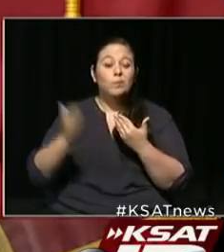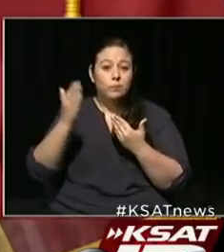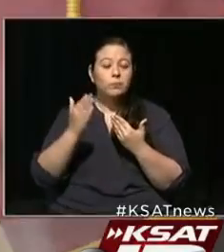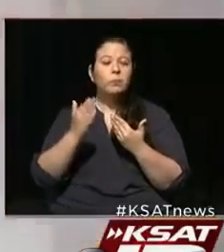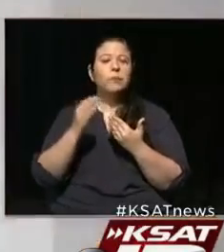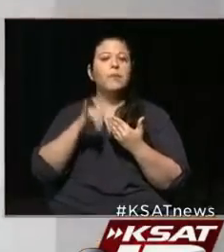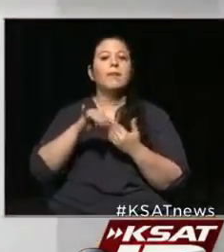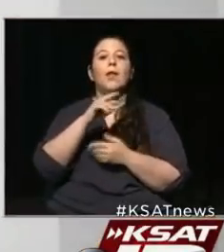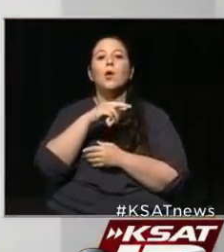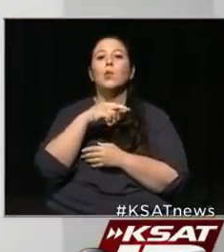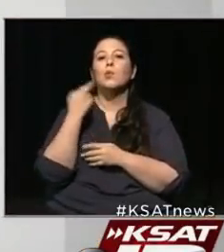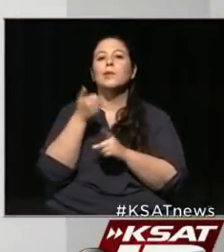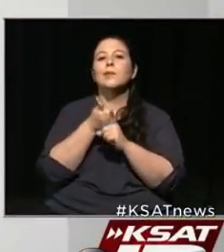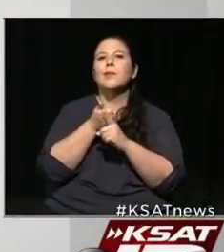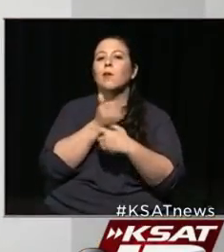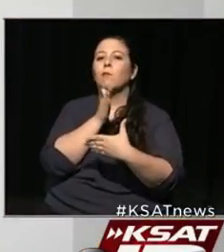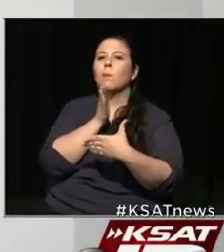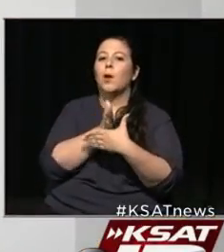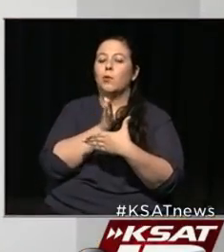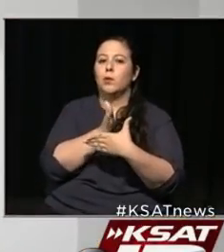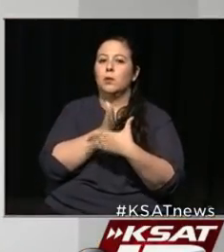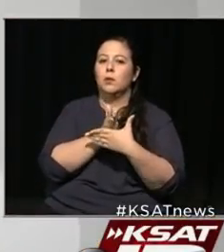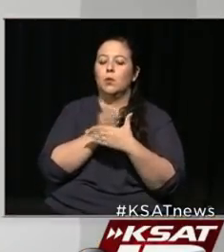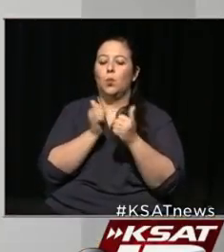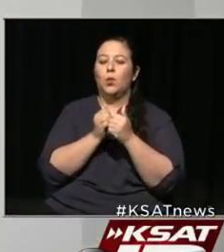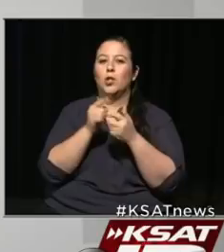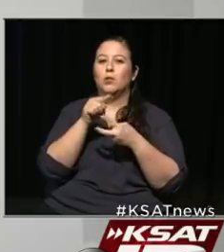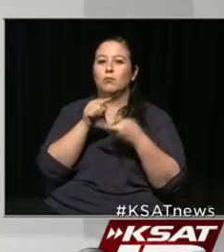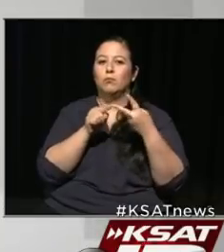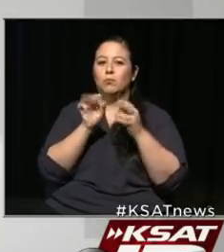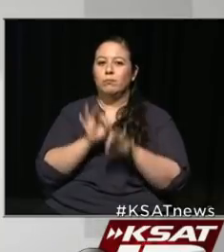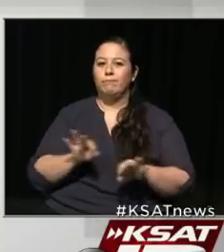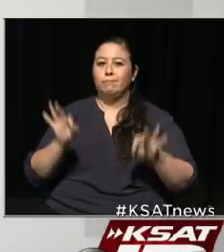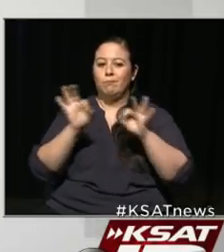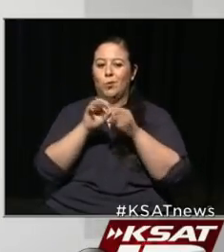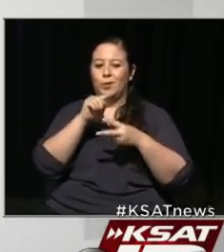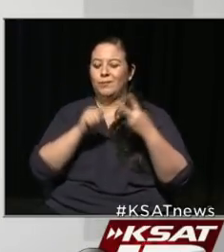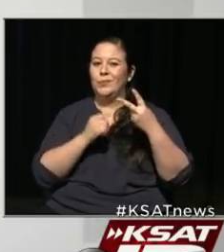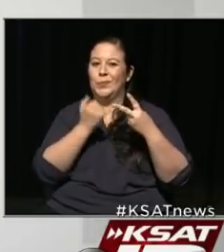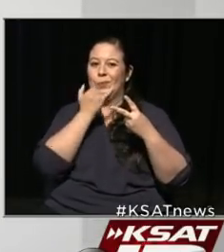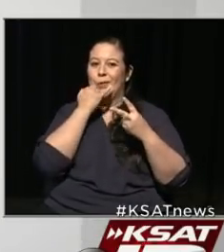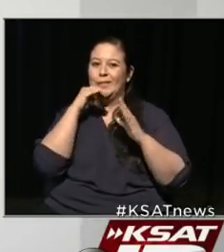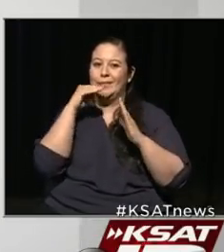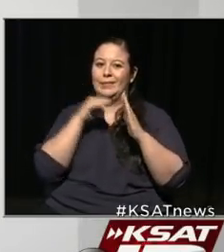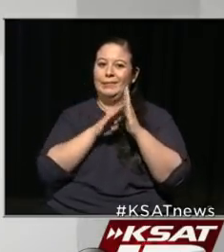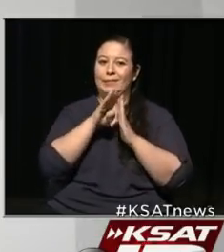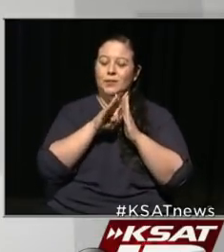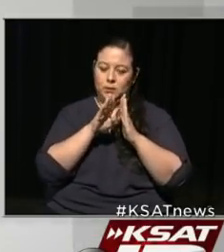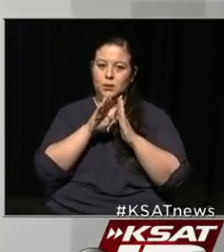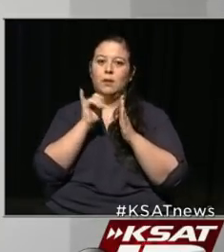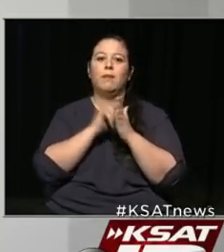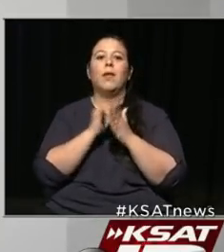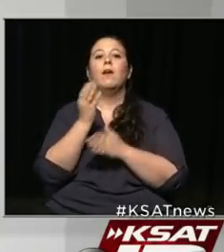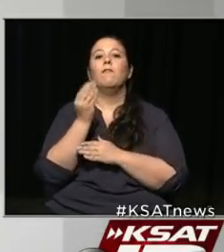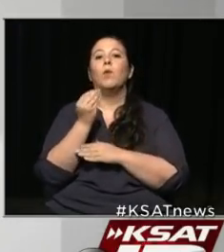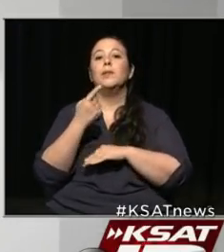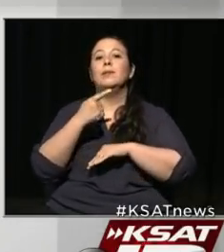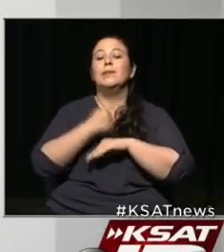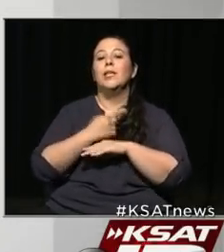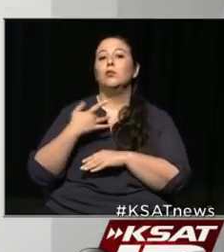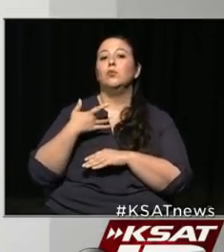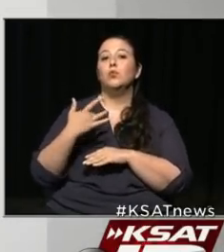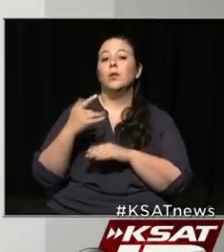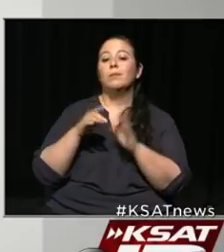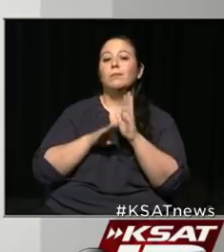risk level remains moderate, with two key indicators moving in the wrong direction. First, that is our 14-day trend